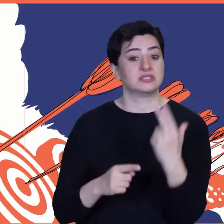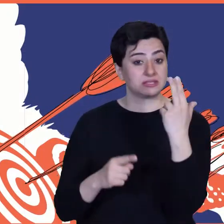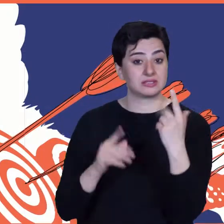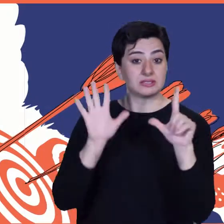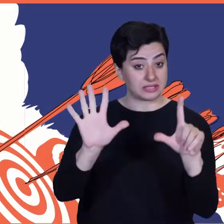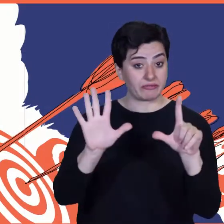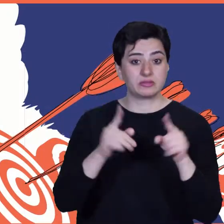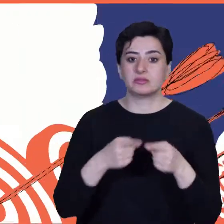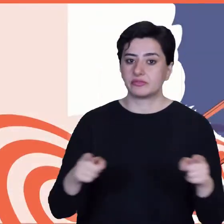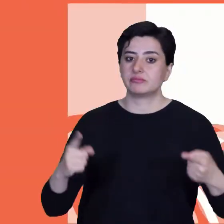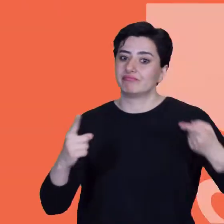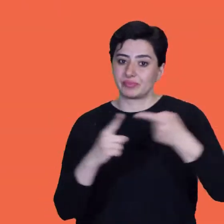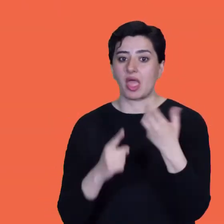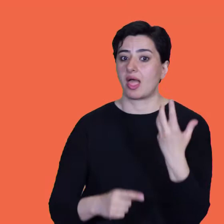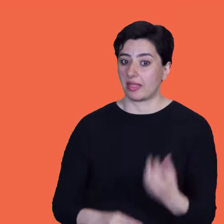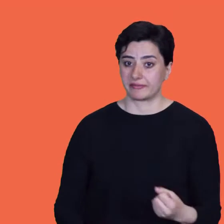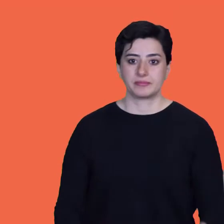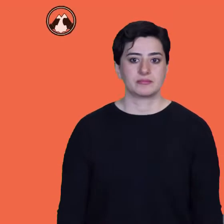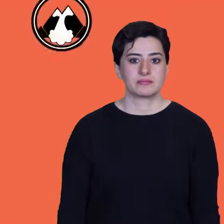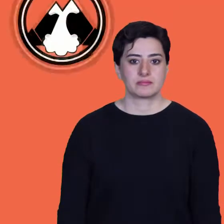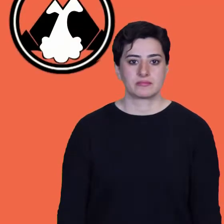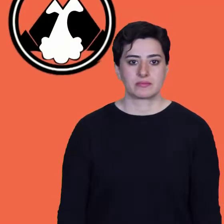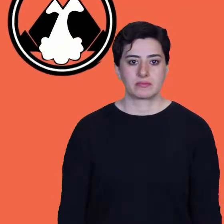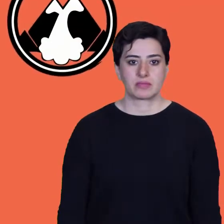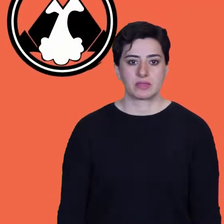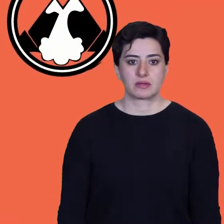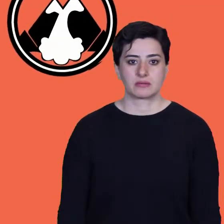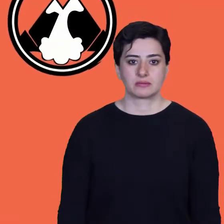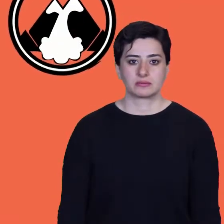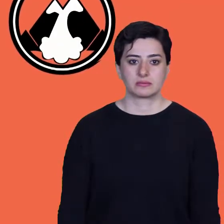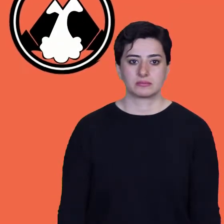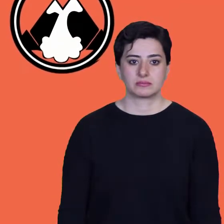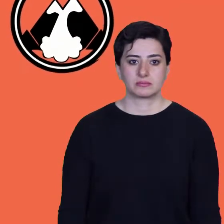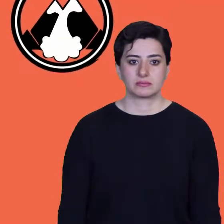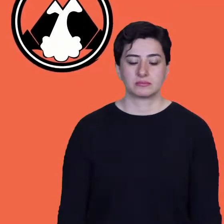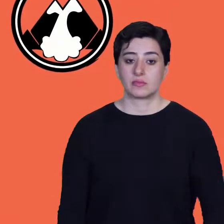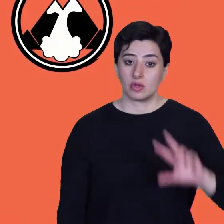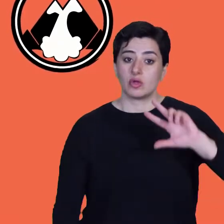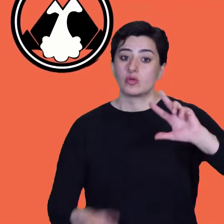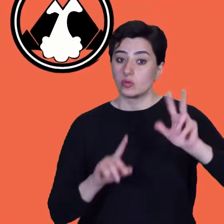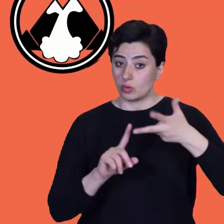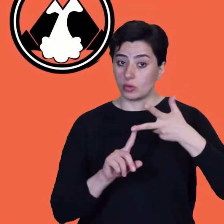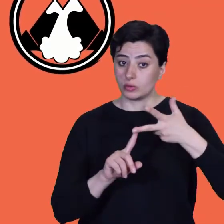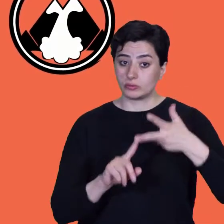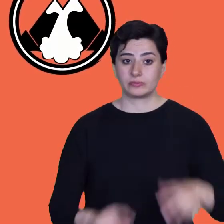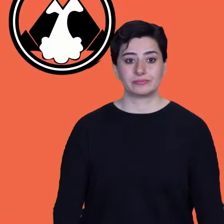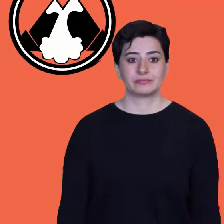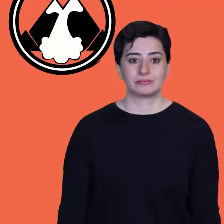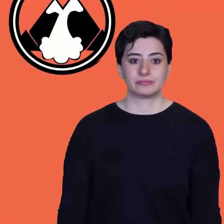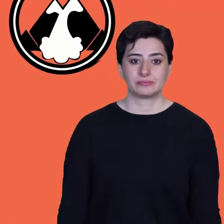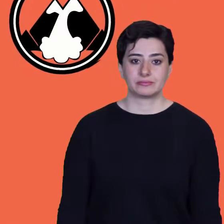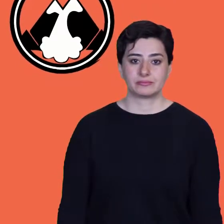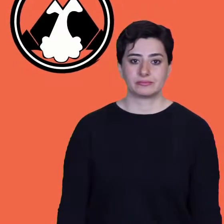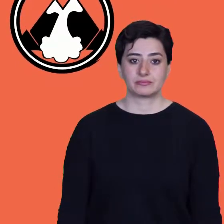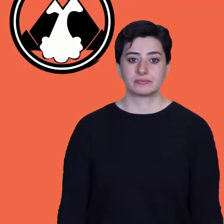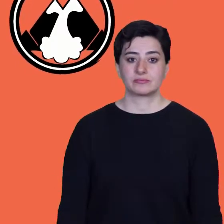check that we're achieving them. And as the narration runs inside the conversation window, next to it circles appear with disaster symbols inside